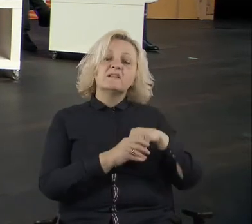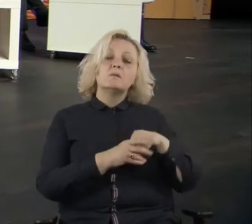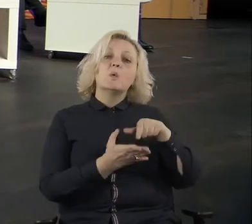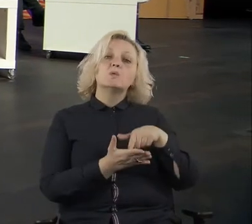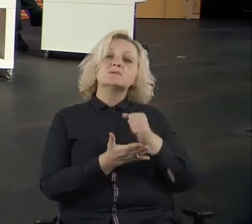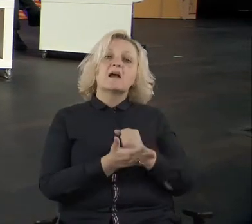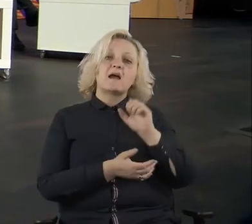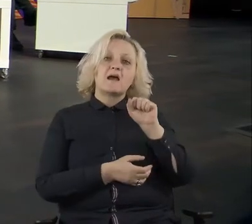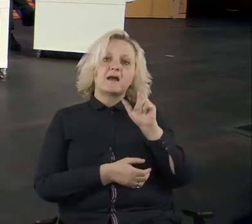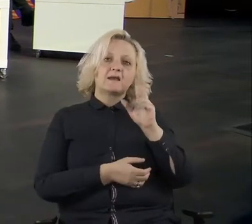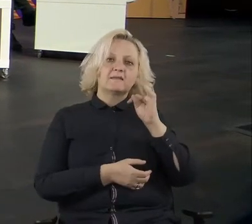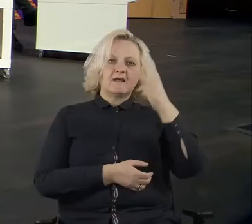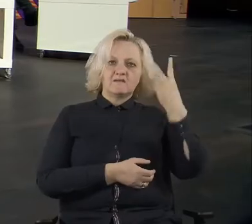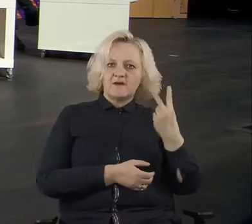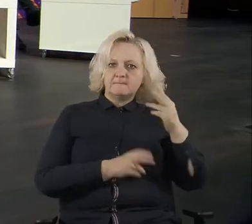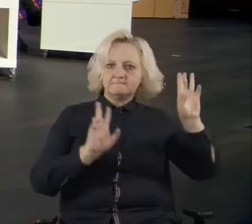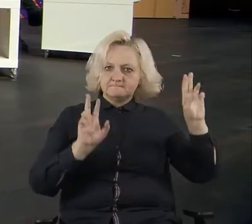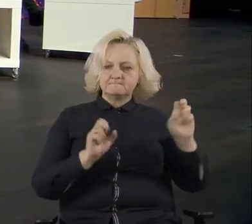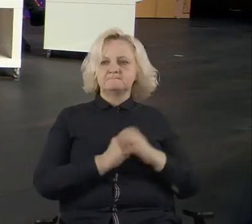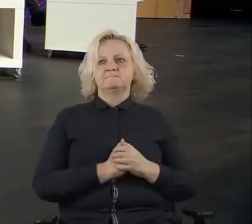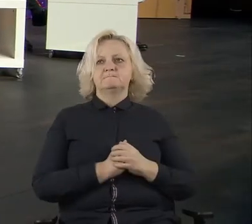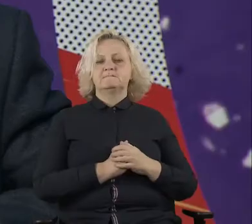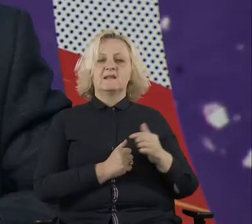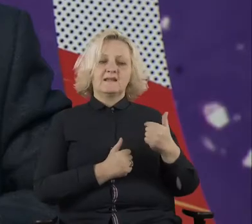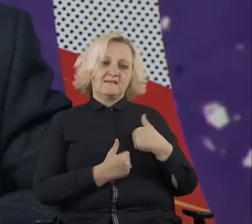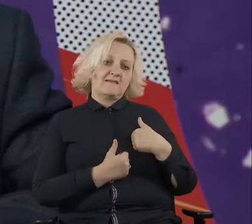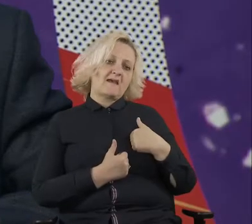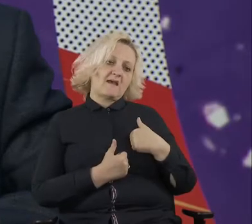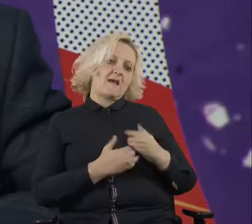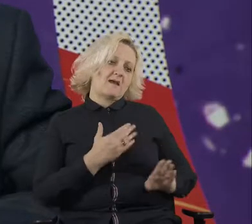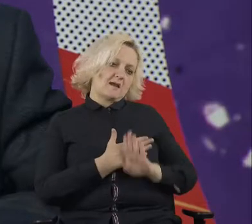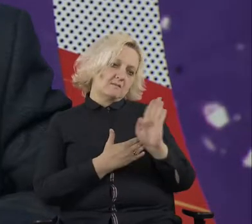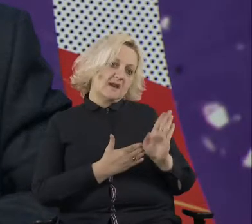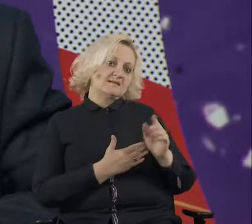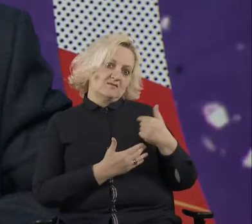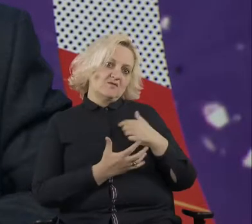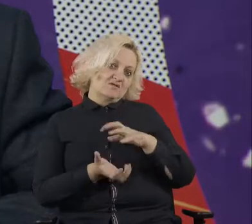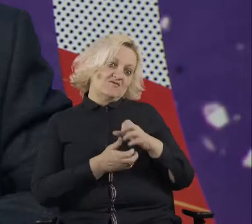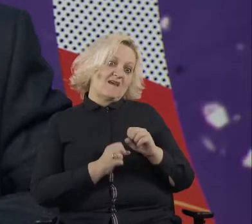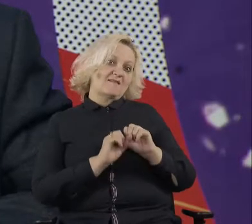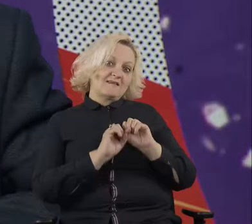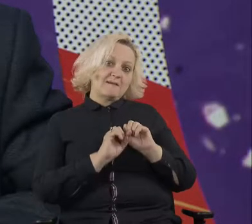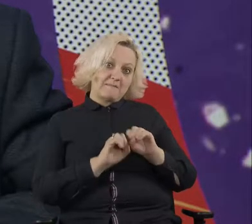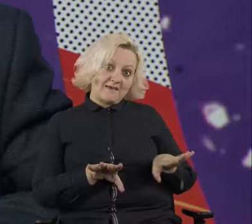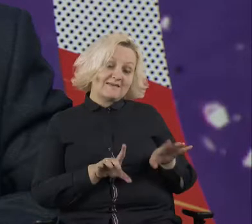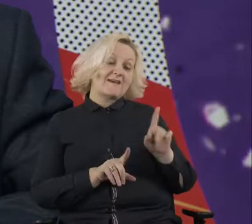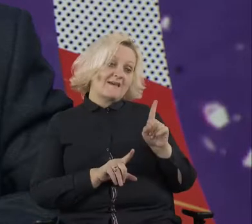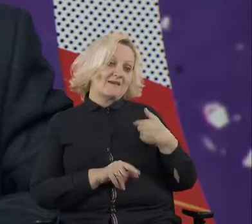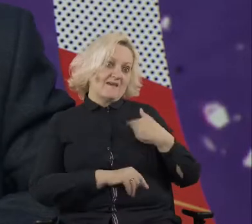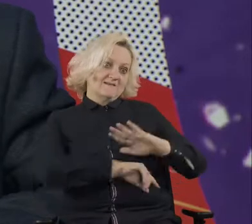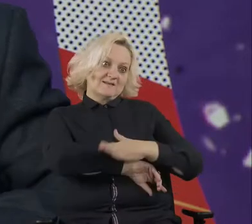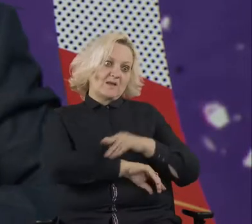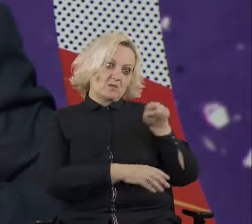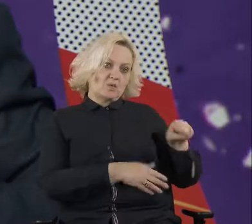Then there is a question about how easy it is to install the CDEM tool and is it necessary to have